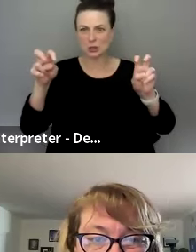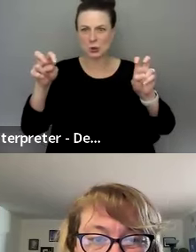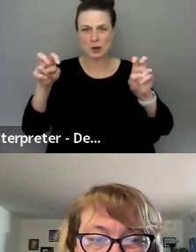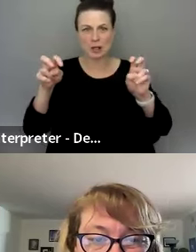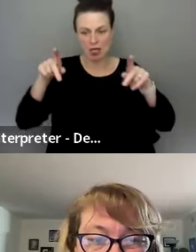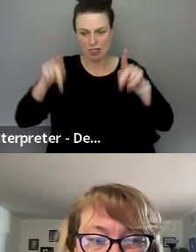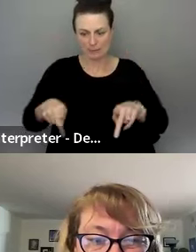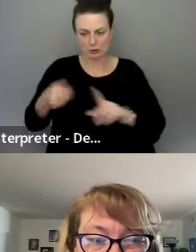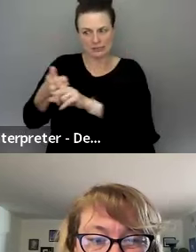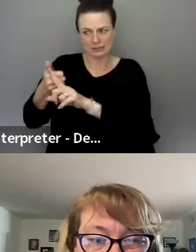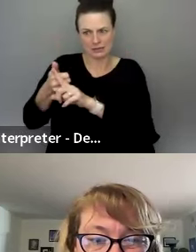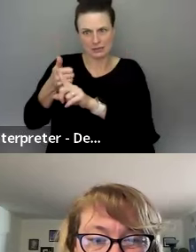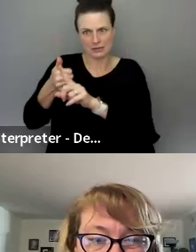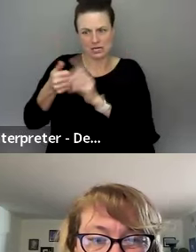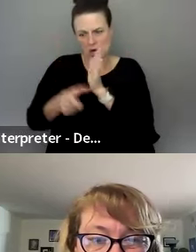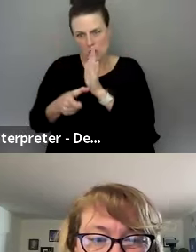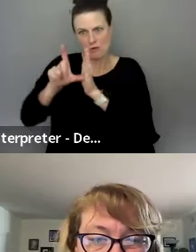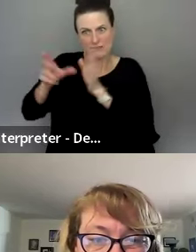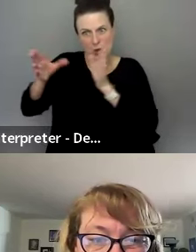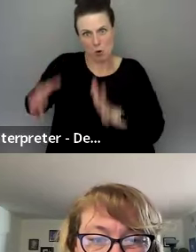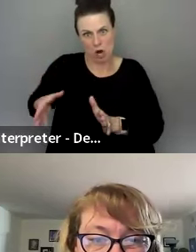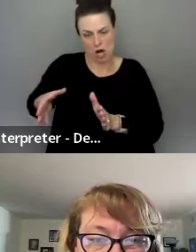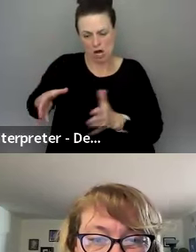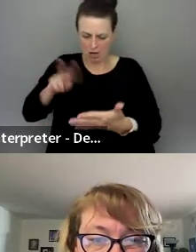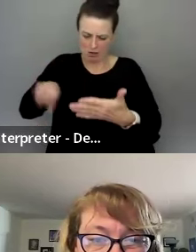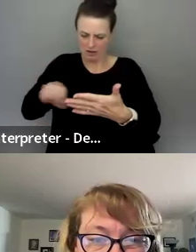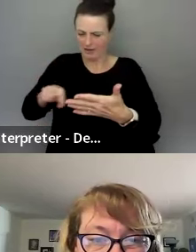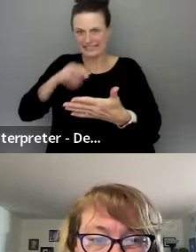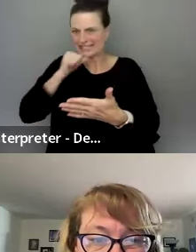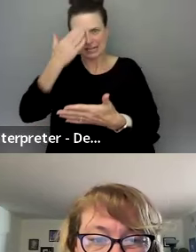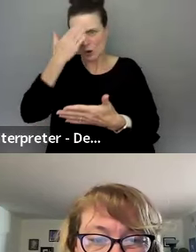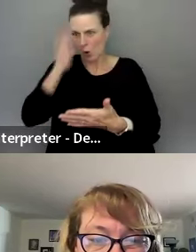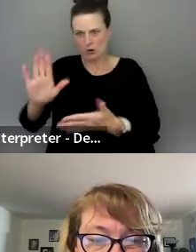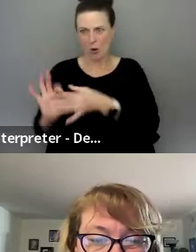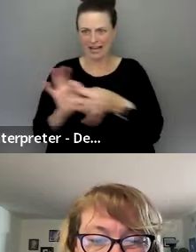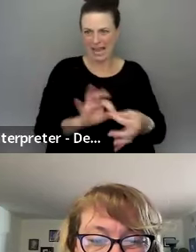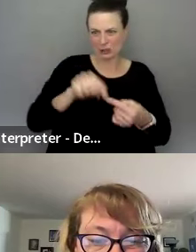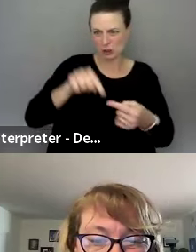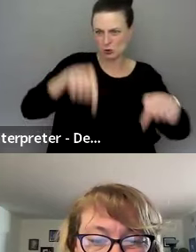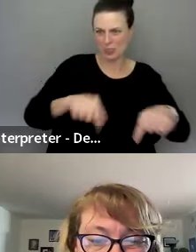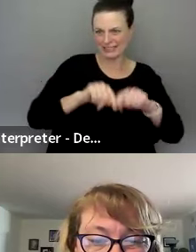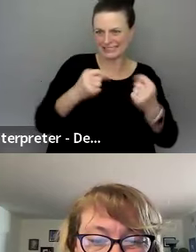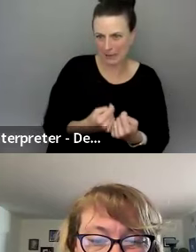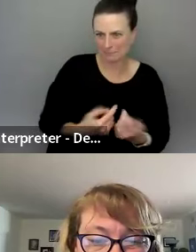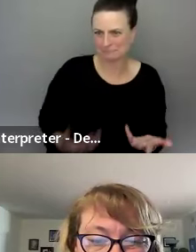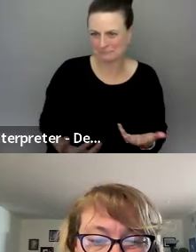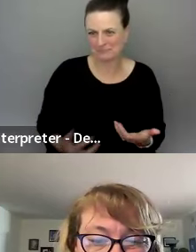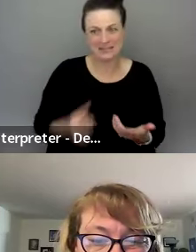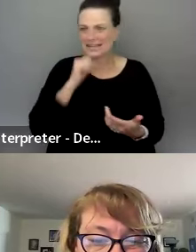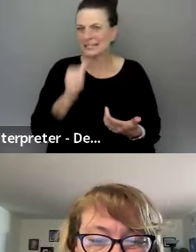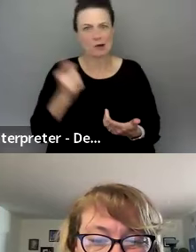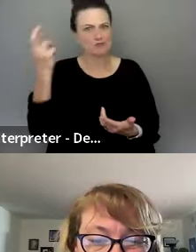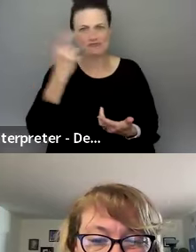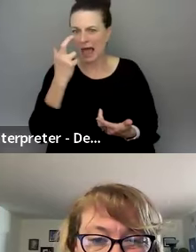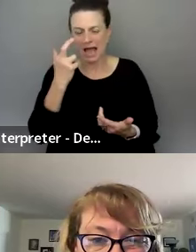didn't know your connection to the team and didn't know that it was a team effort.